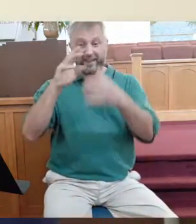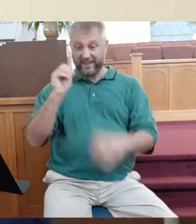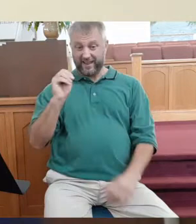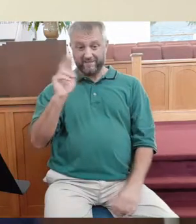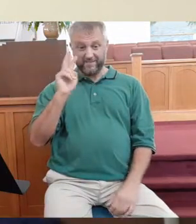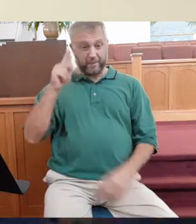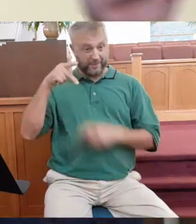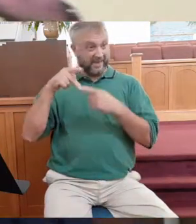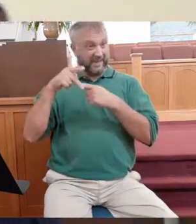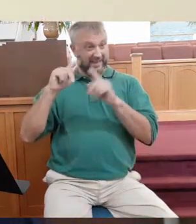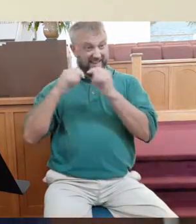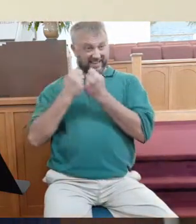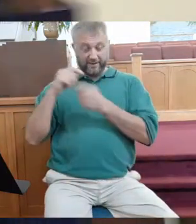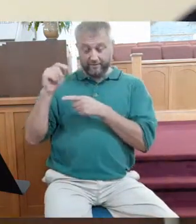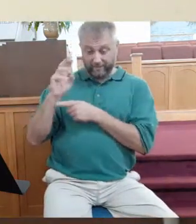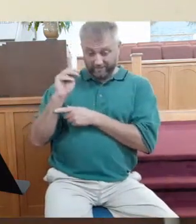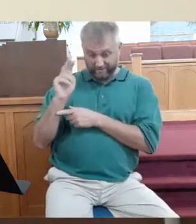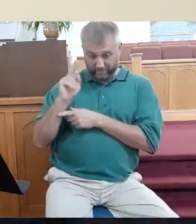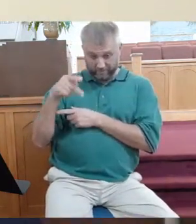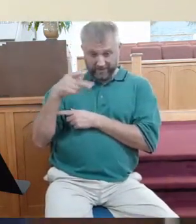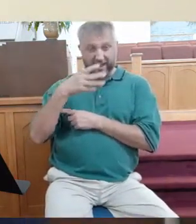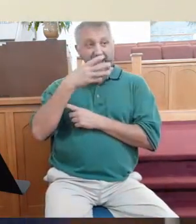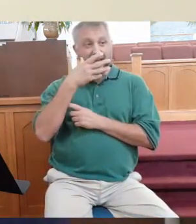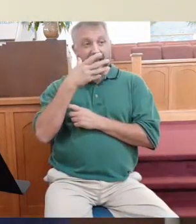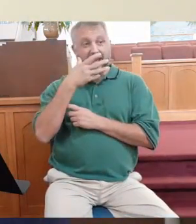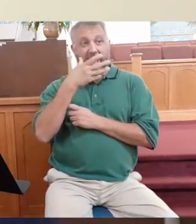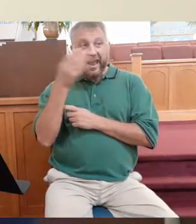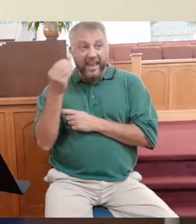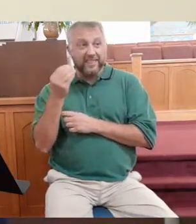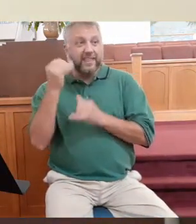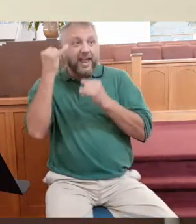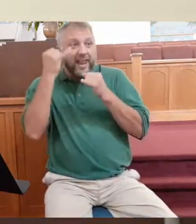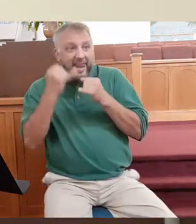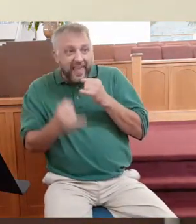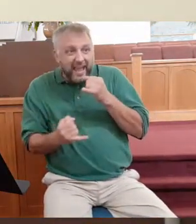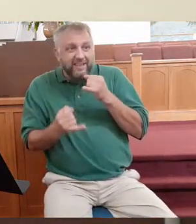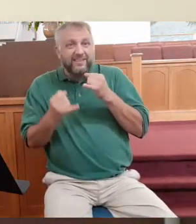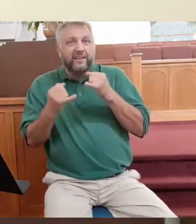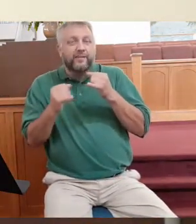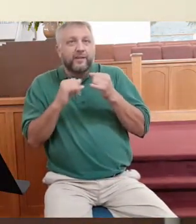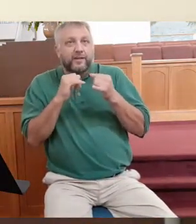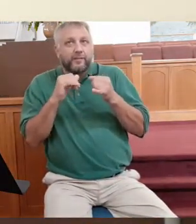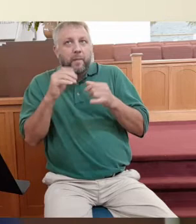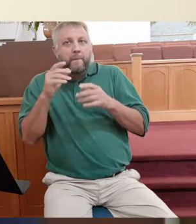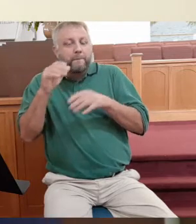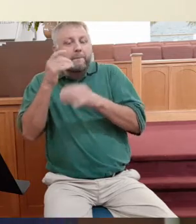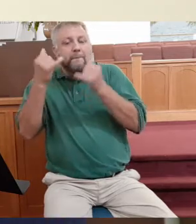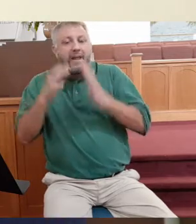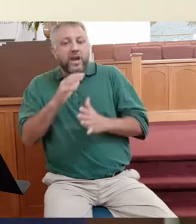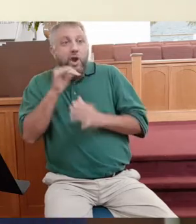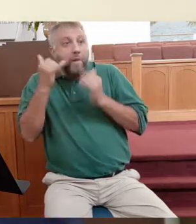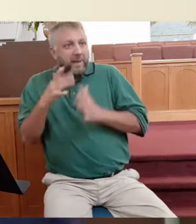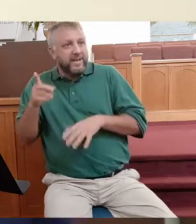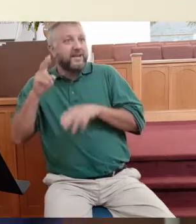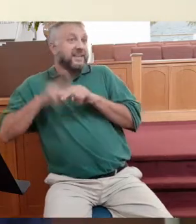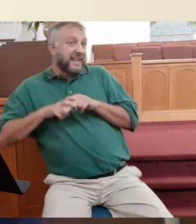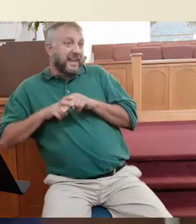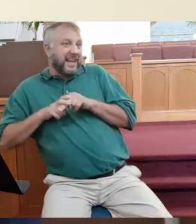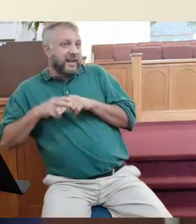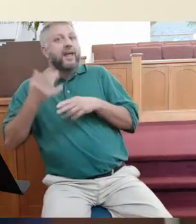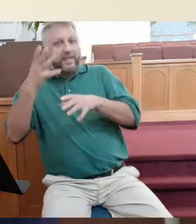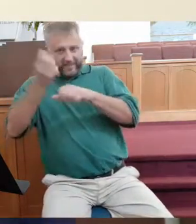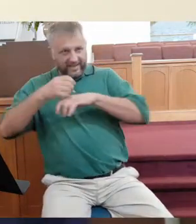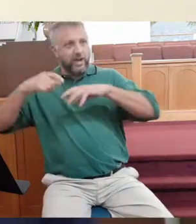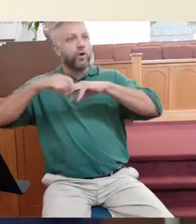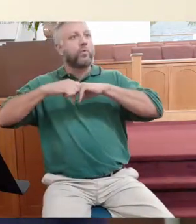team and the last walk-on on the bench, they all get a ring. They all get a ring. Why? Because they're on the